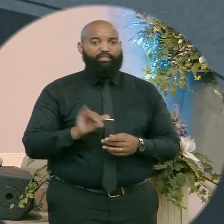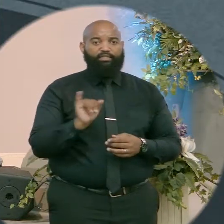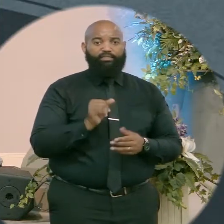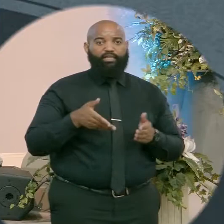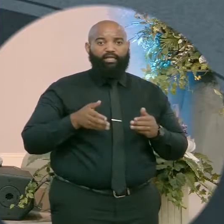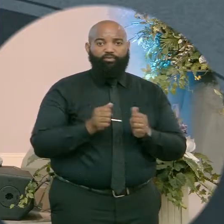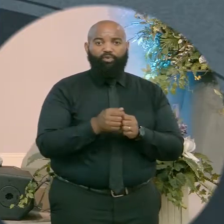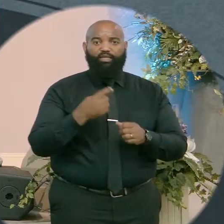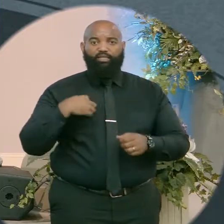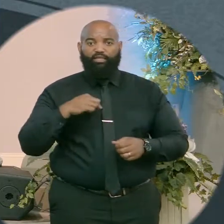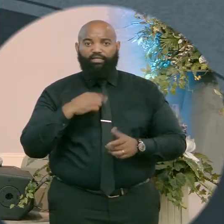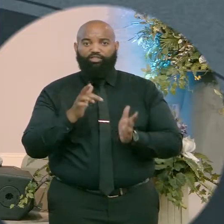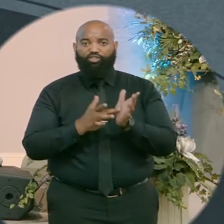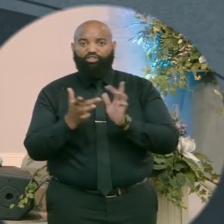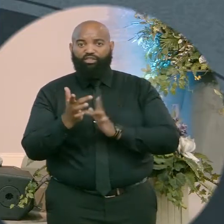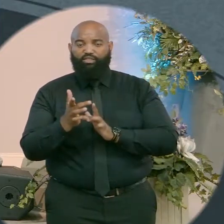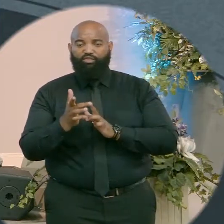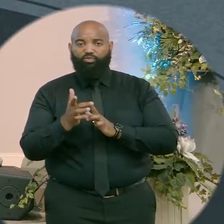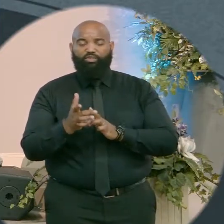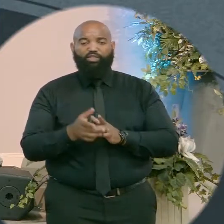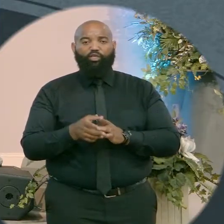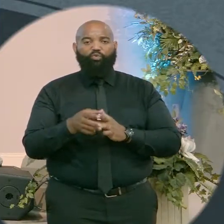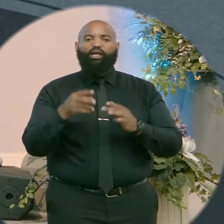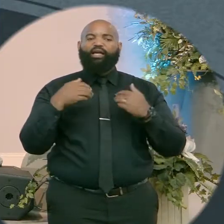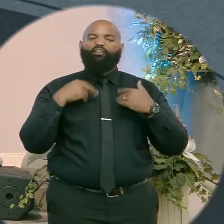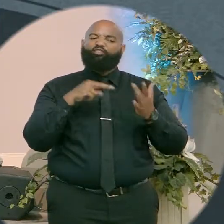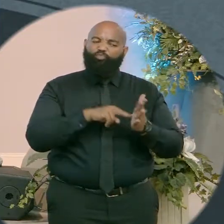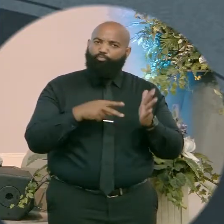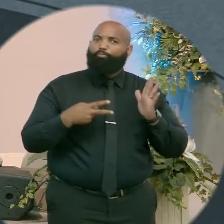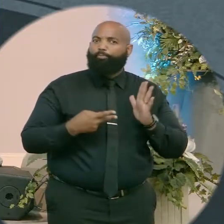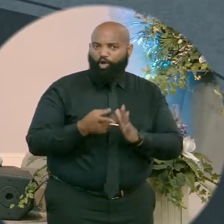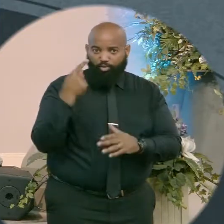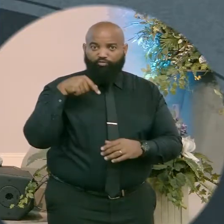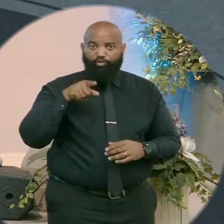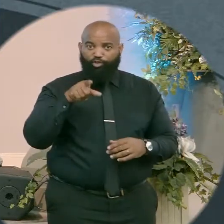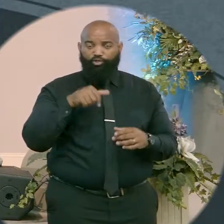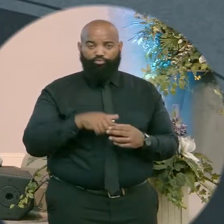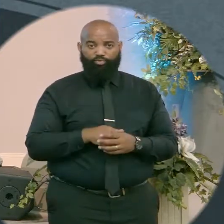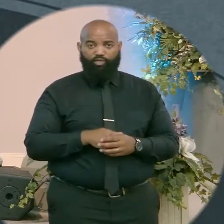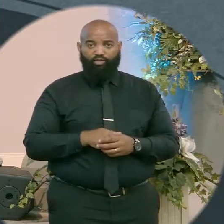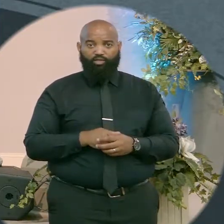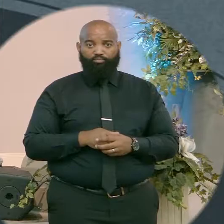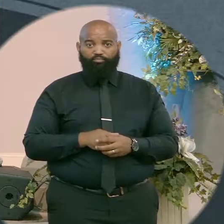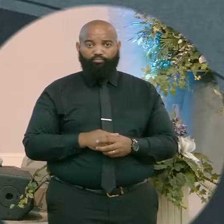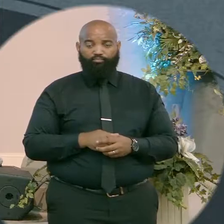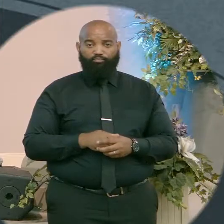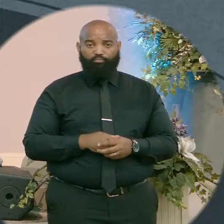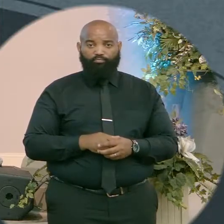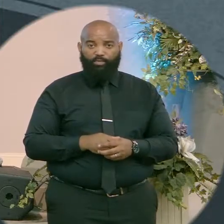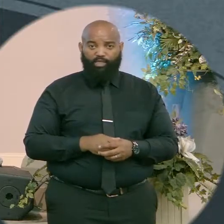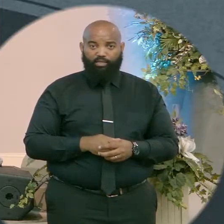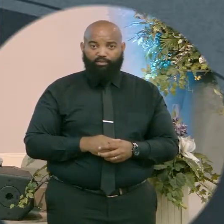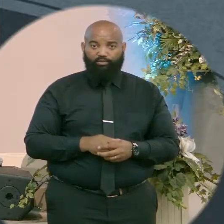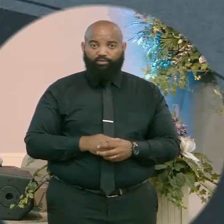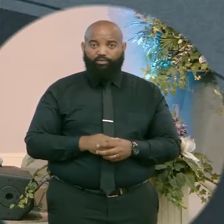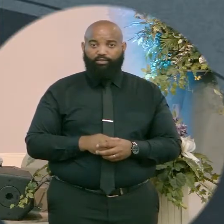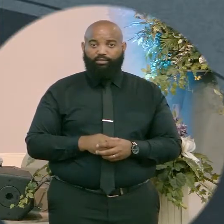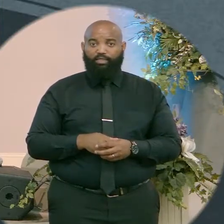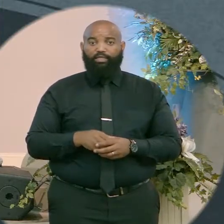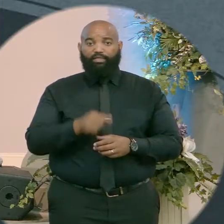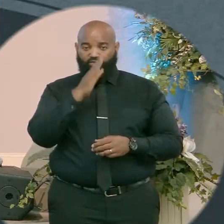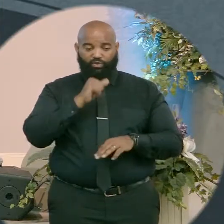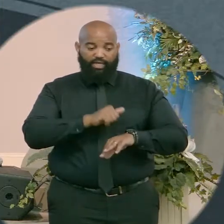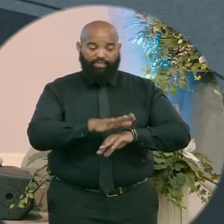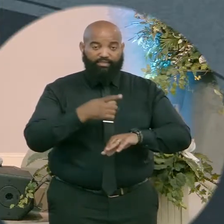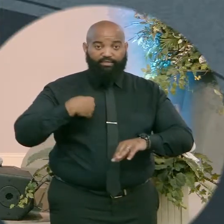a declaration of war. It was a declaration of war. When God commissions us, it's often followed by a time